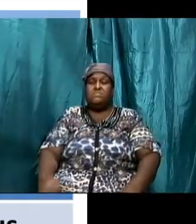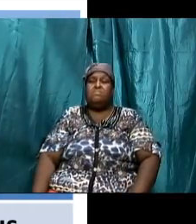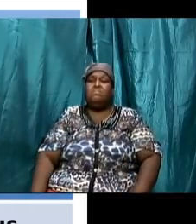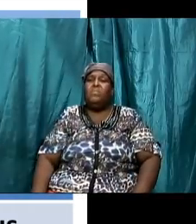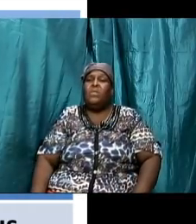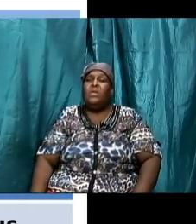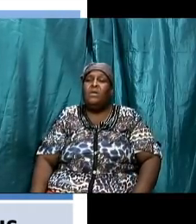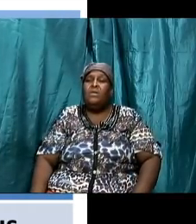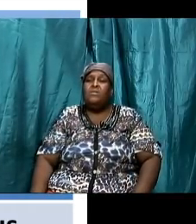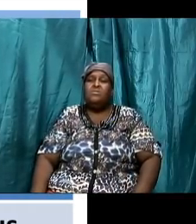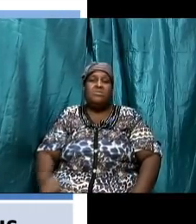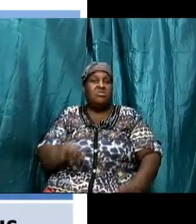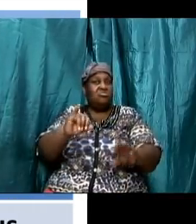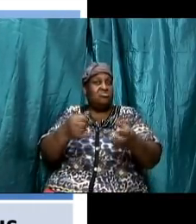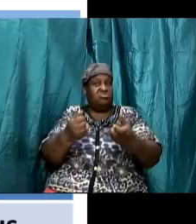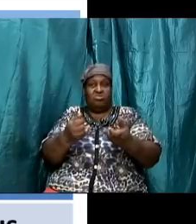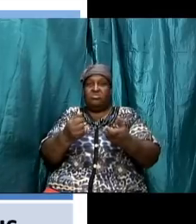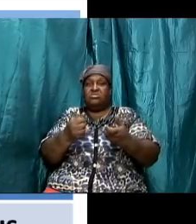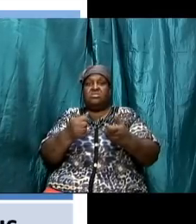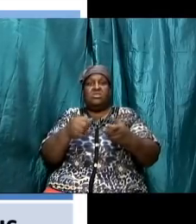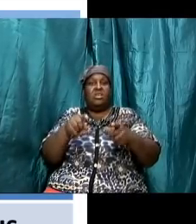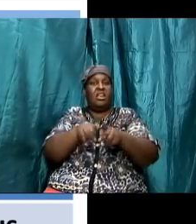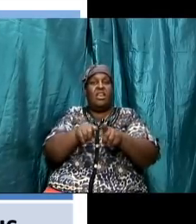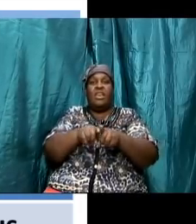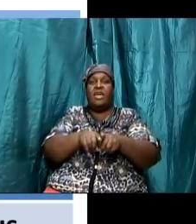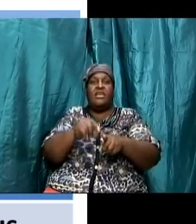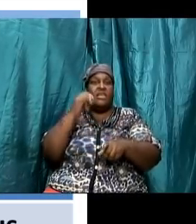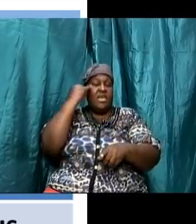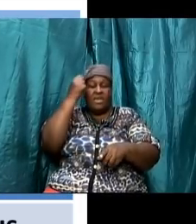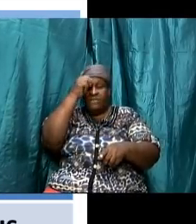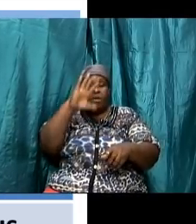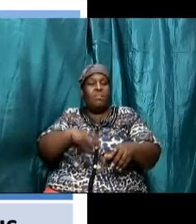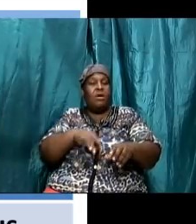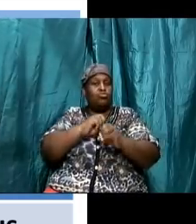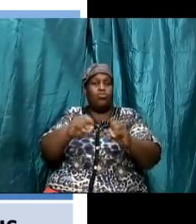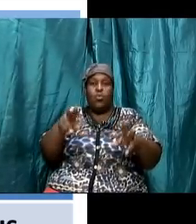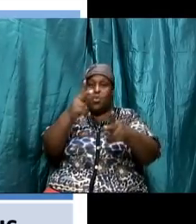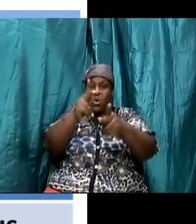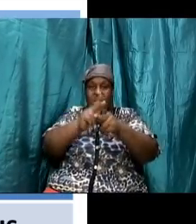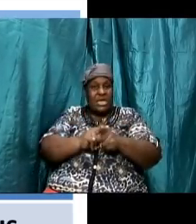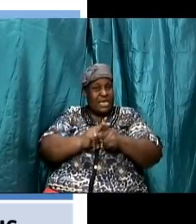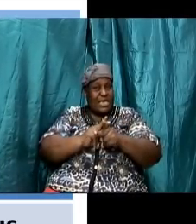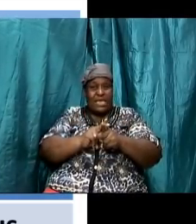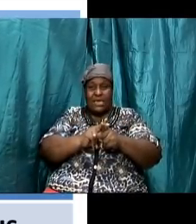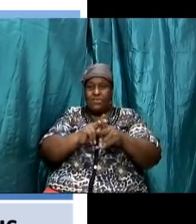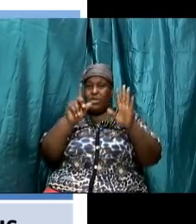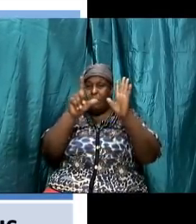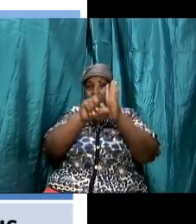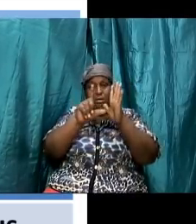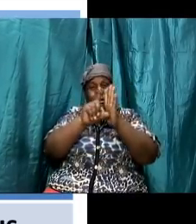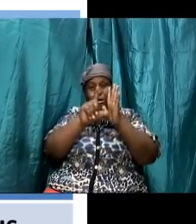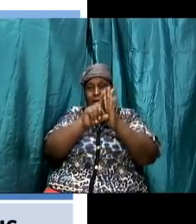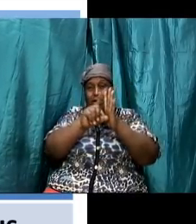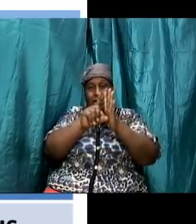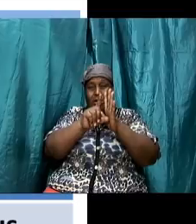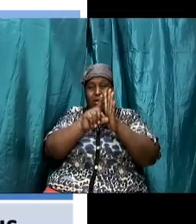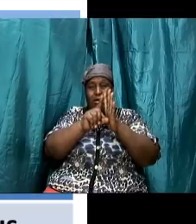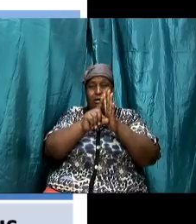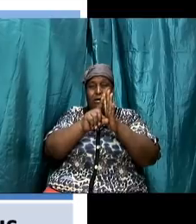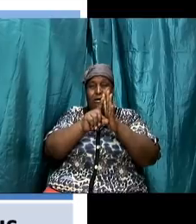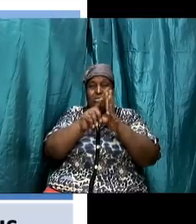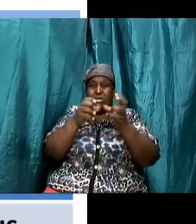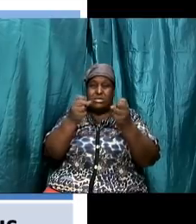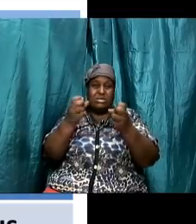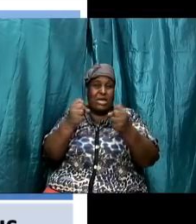was not a part of the sinai covenant which was the sign of the covenant it was a sign that you are keeping the mosaic covenant in a